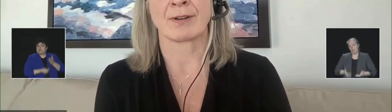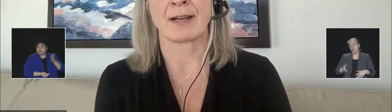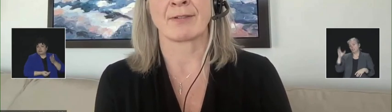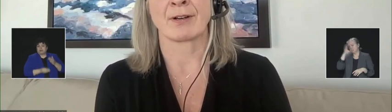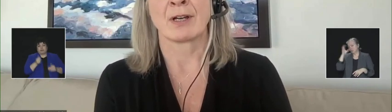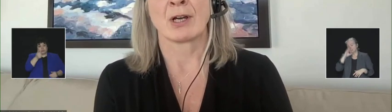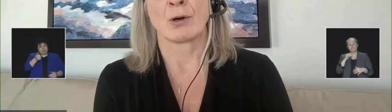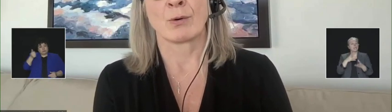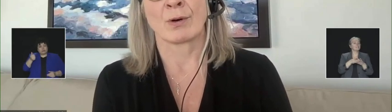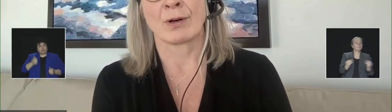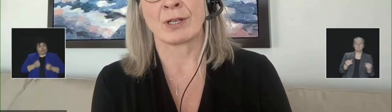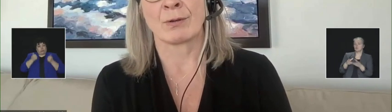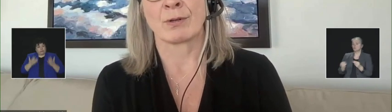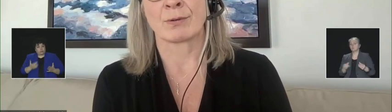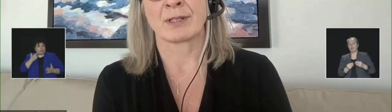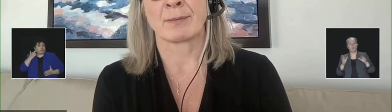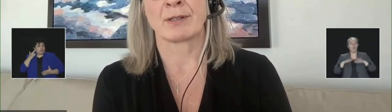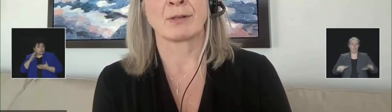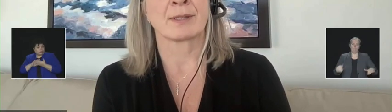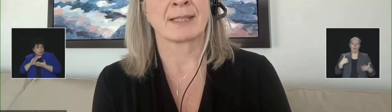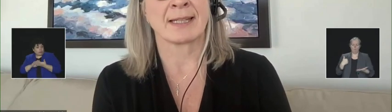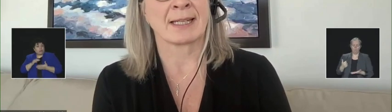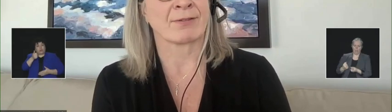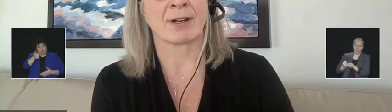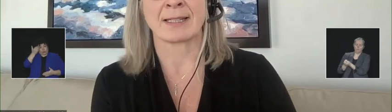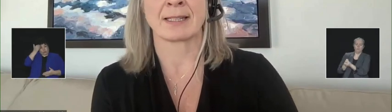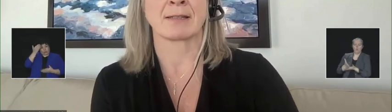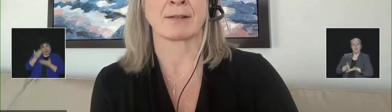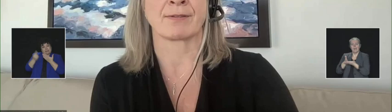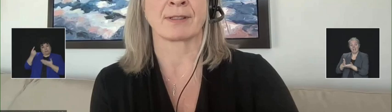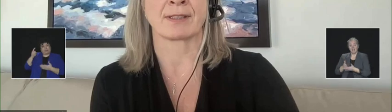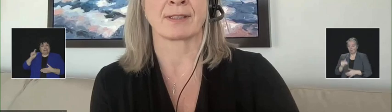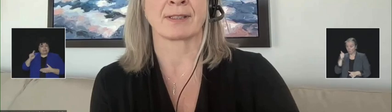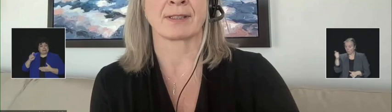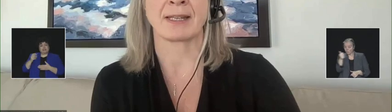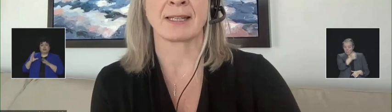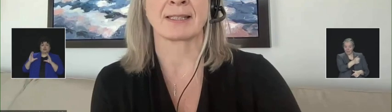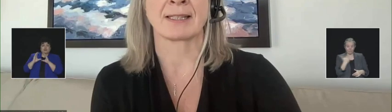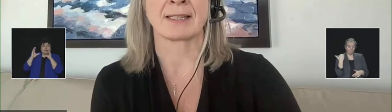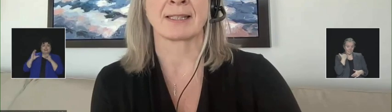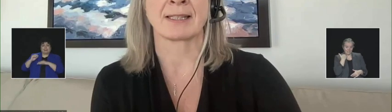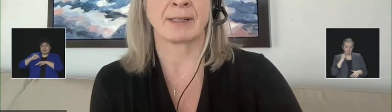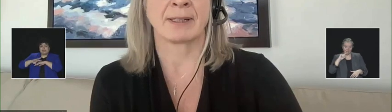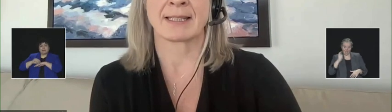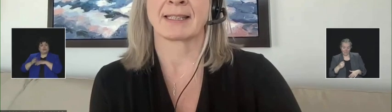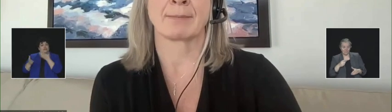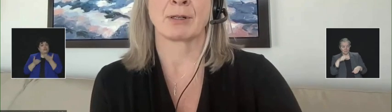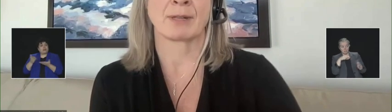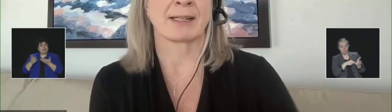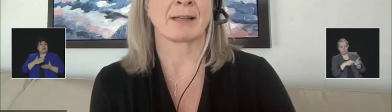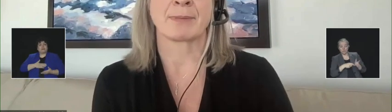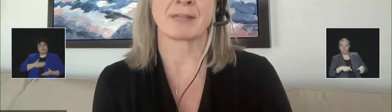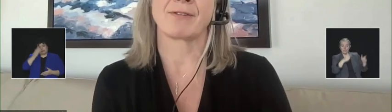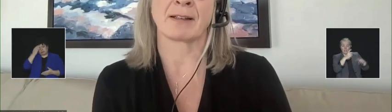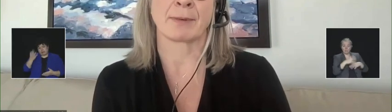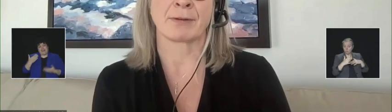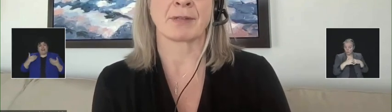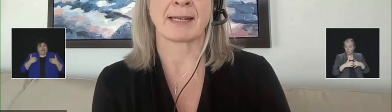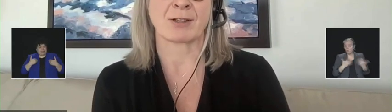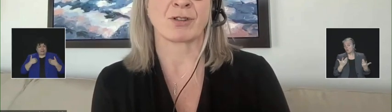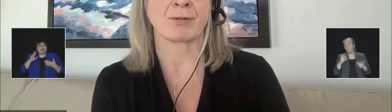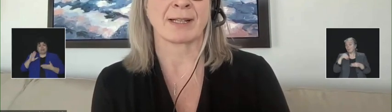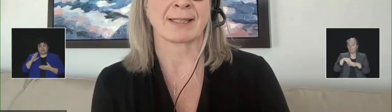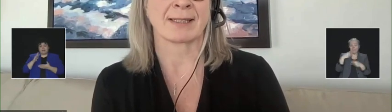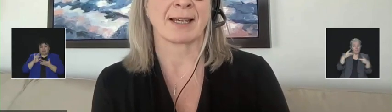school survivor or you know someone who is in need of crisis services, please, please let them know that help is available